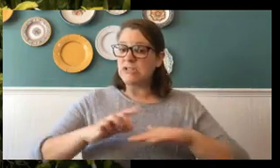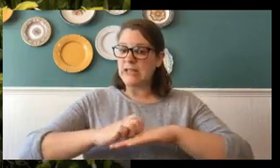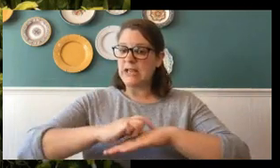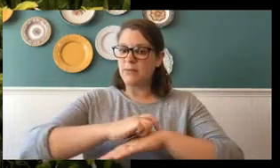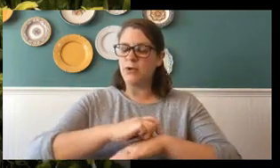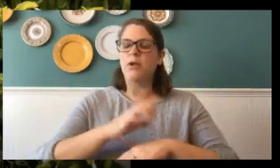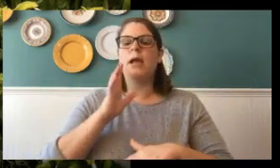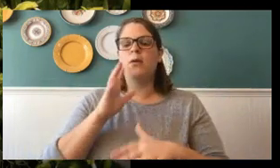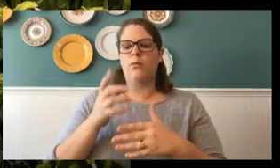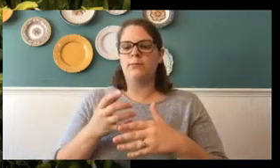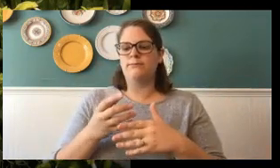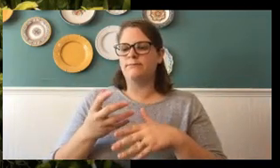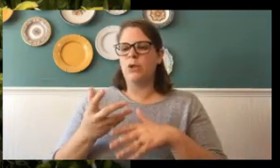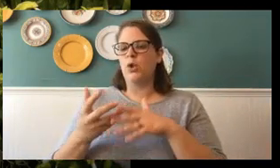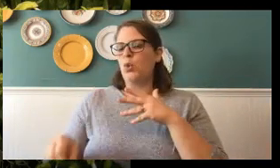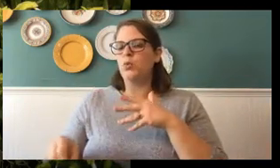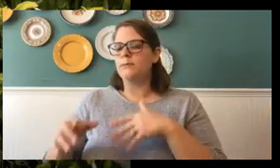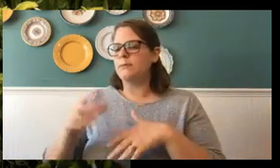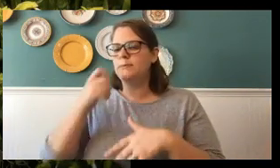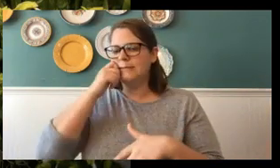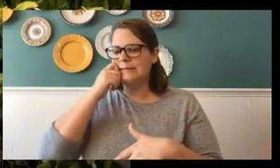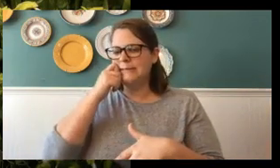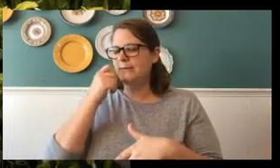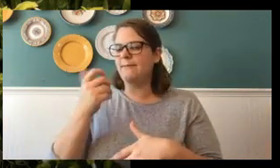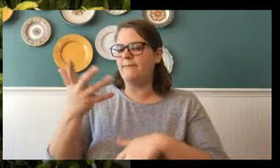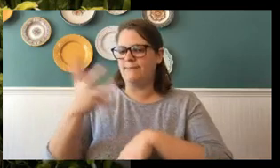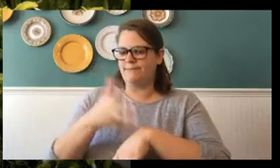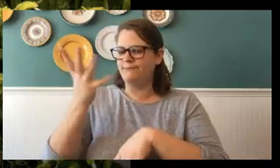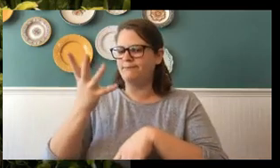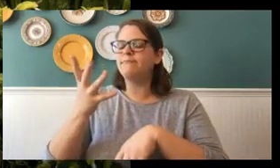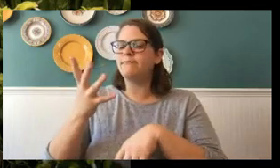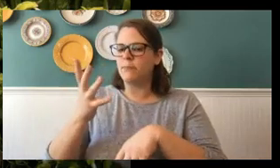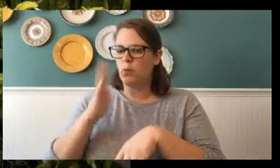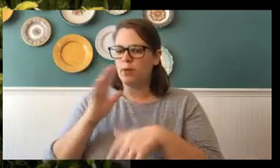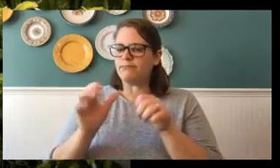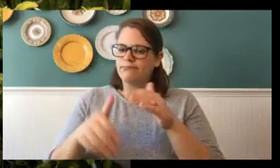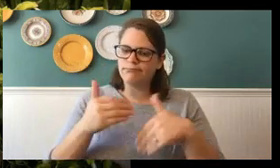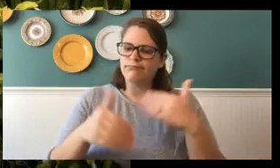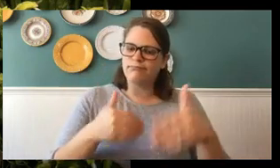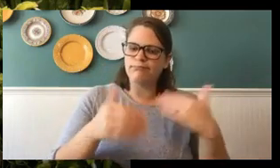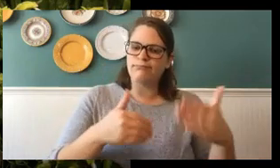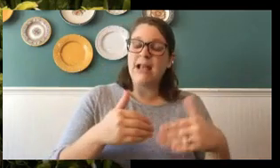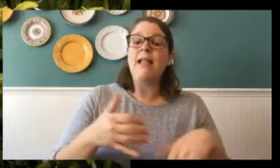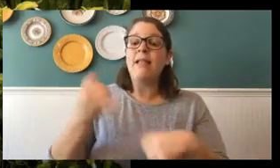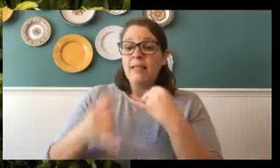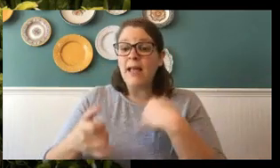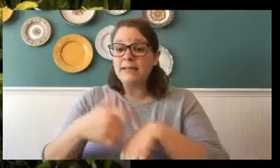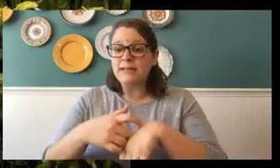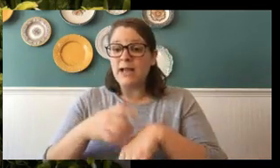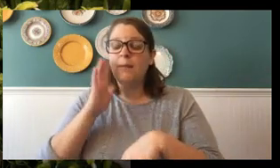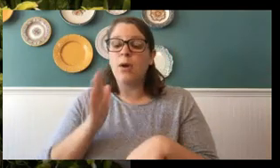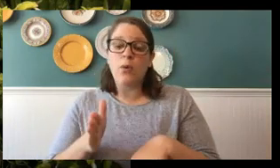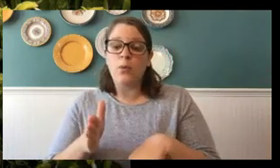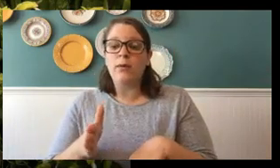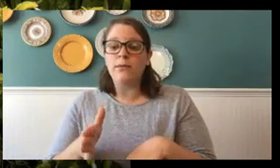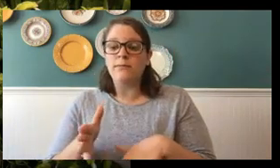its skin five times. And the last time it's going to shed its skin, it actually will tell me. Now, does he say,